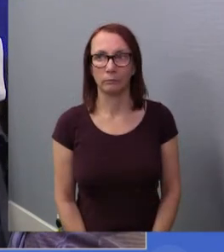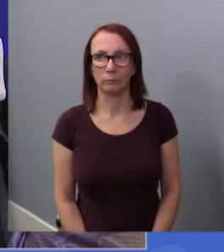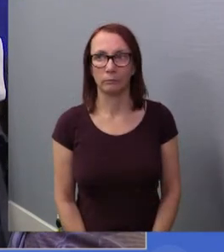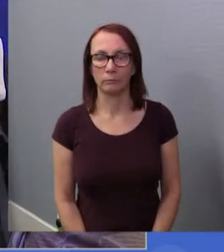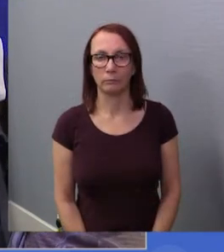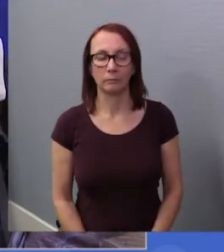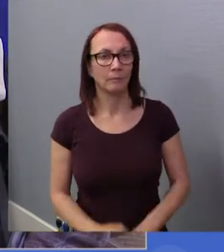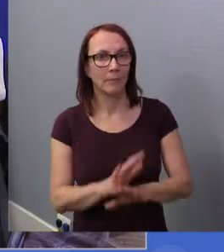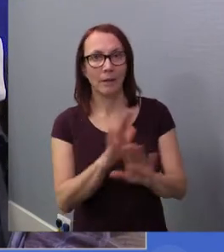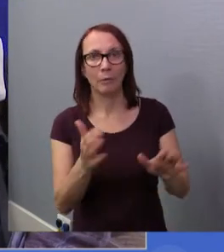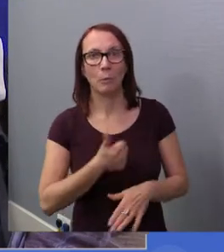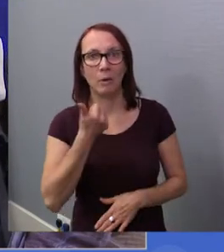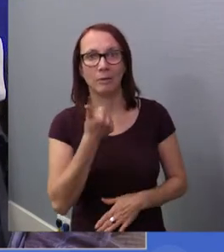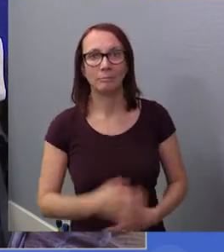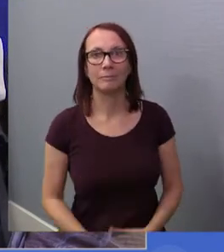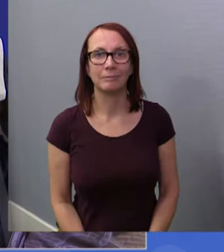Good morning, everyone.